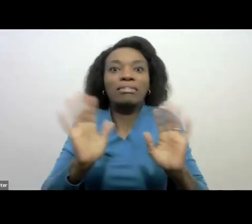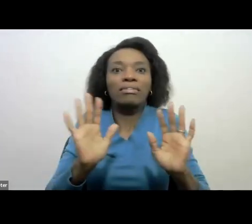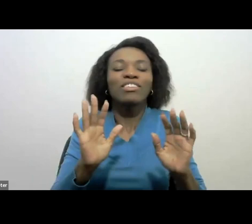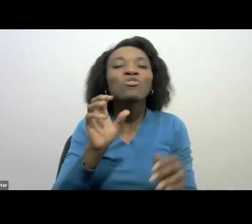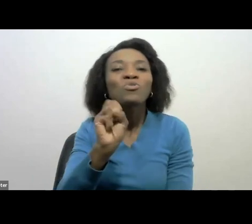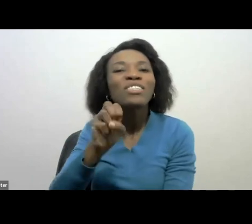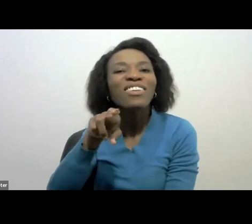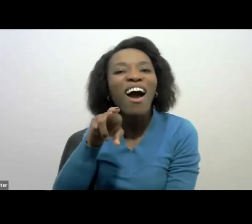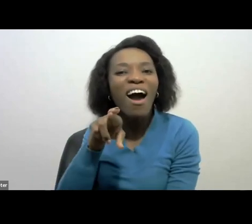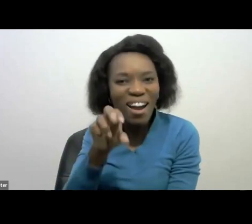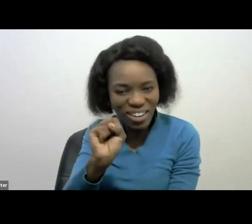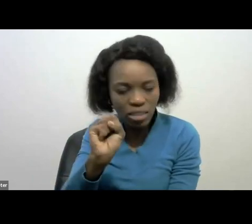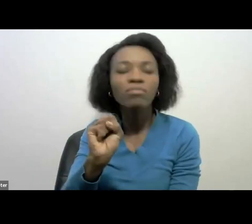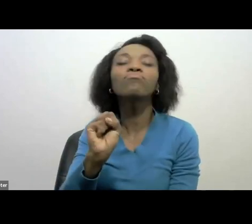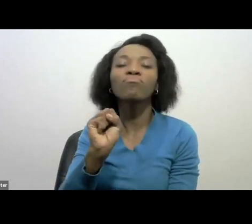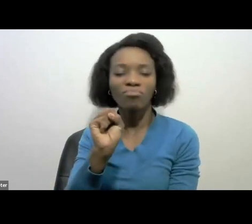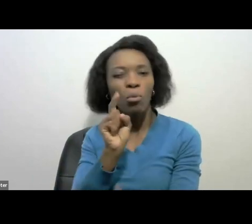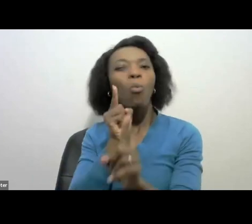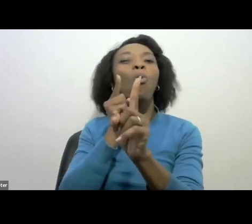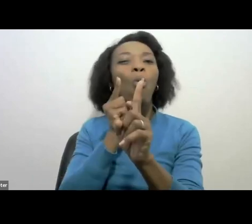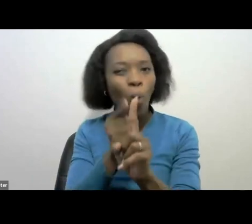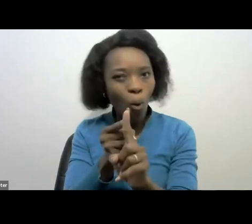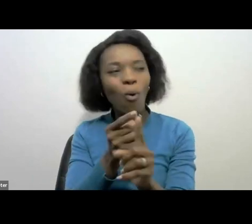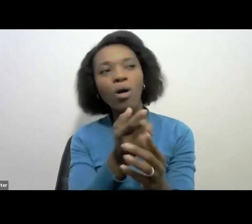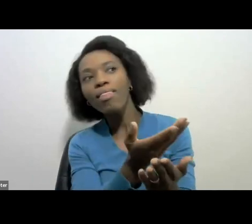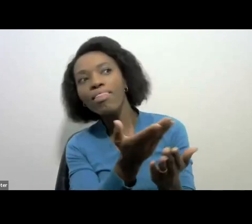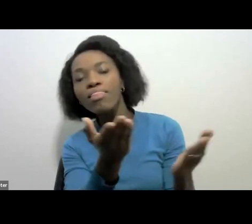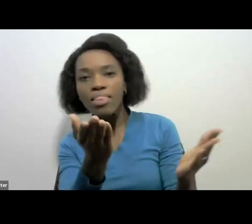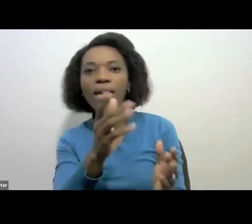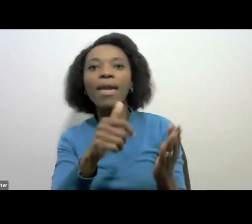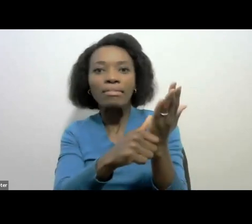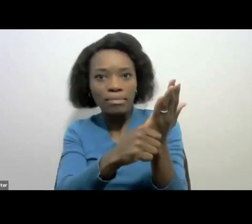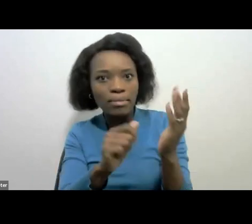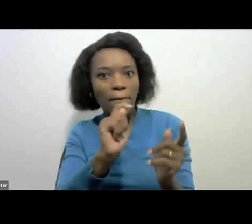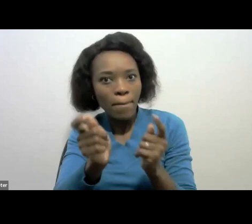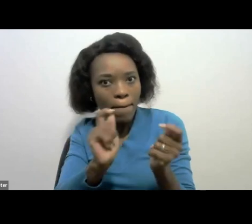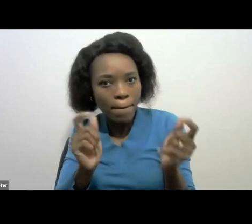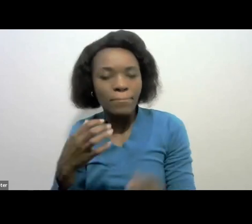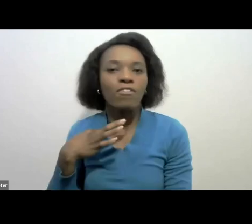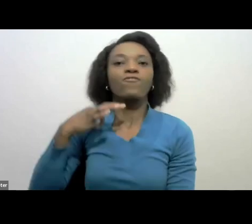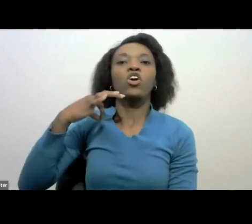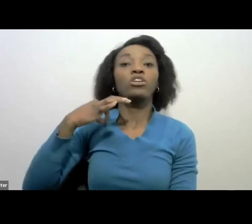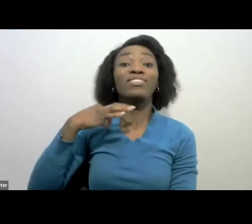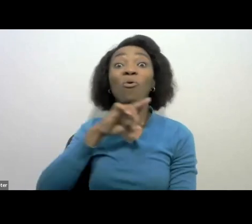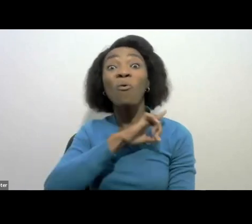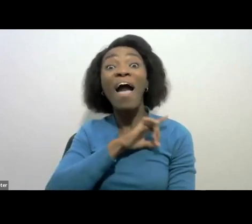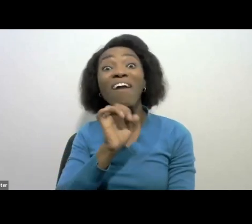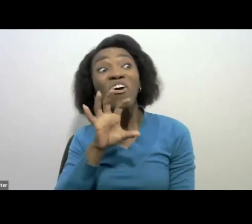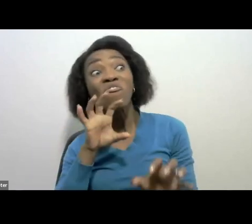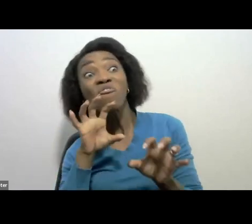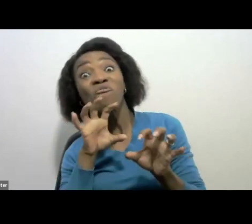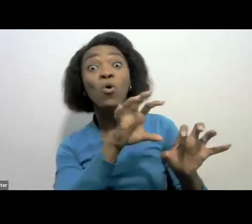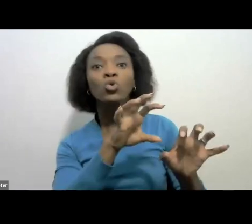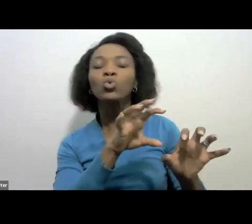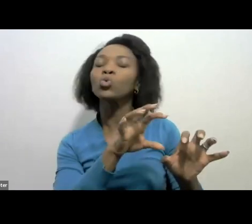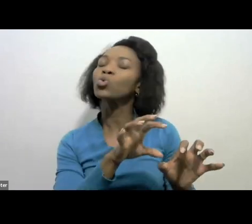should be voluntary compliance by our taxpayer because enforced compliance is costly